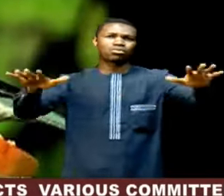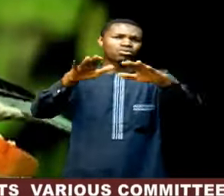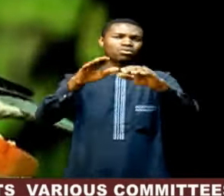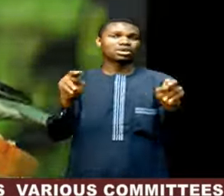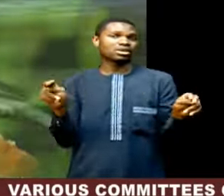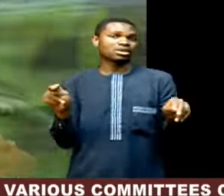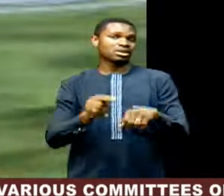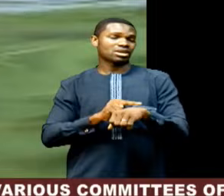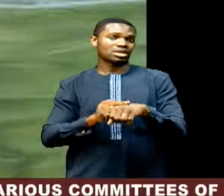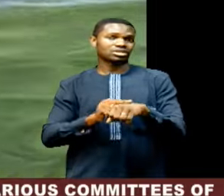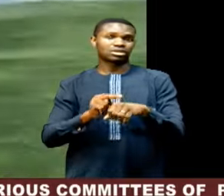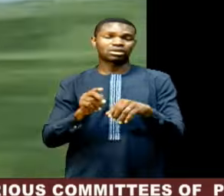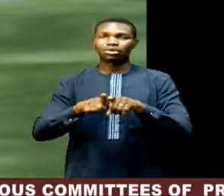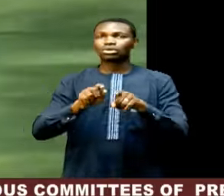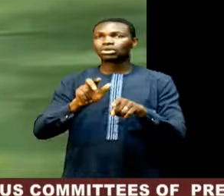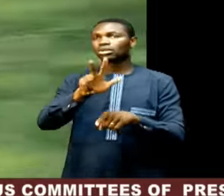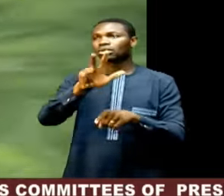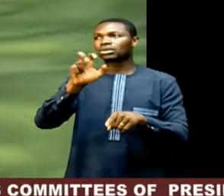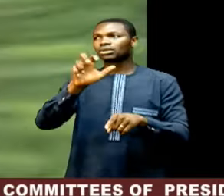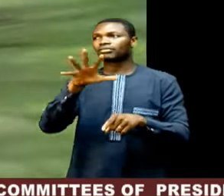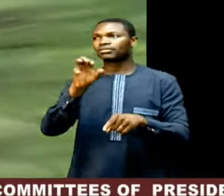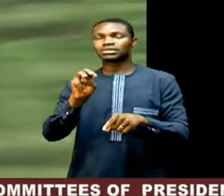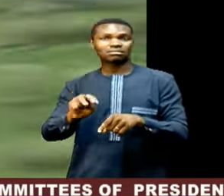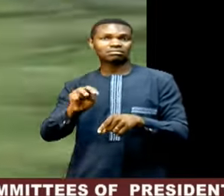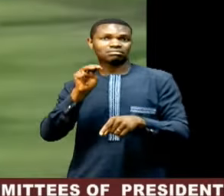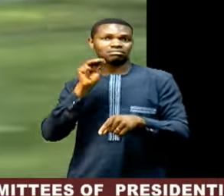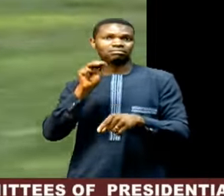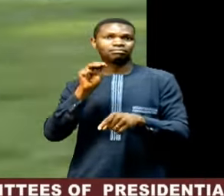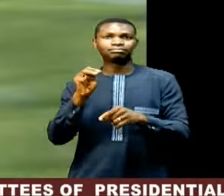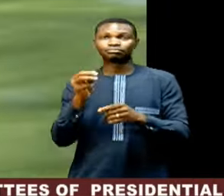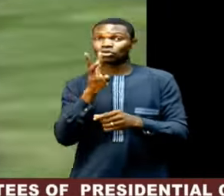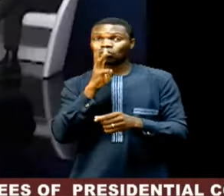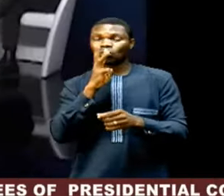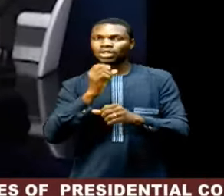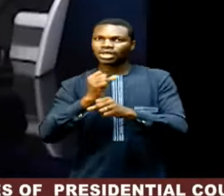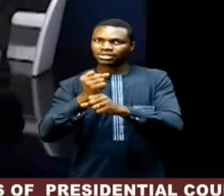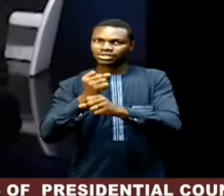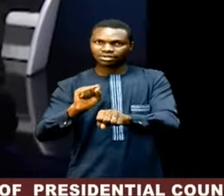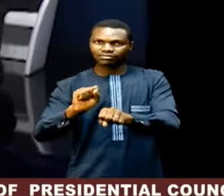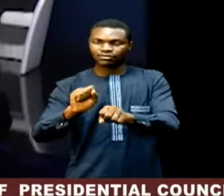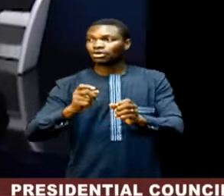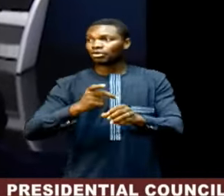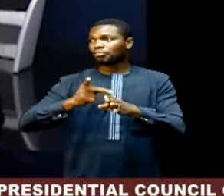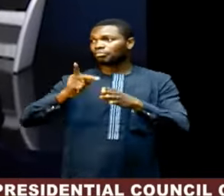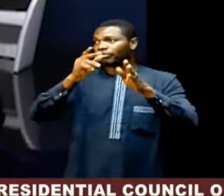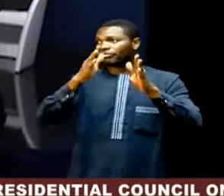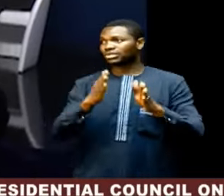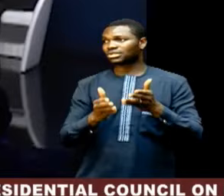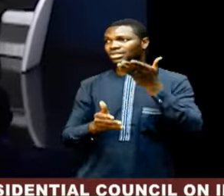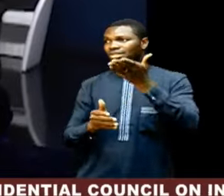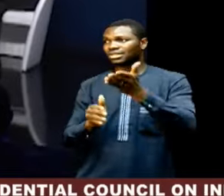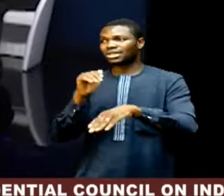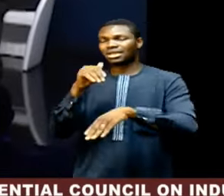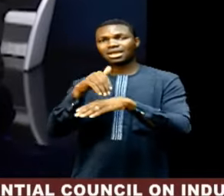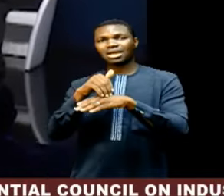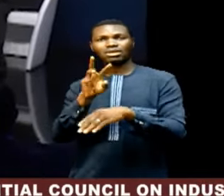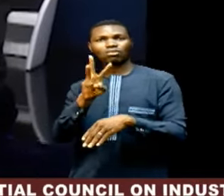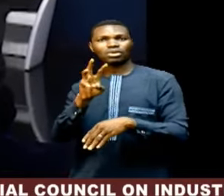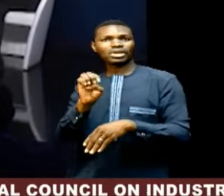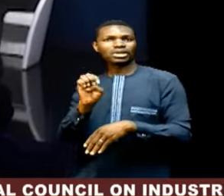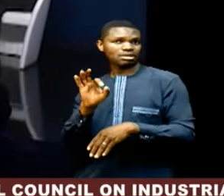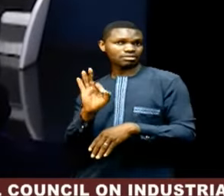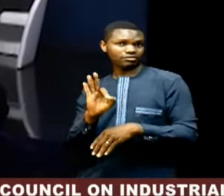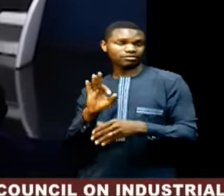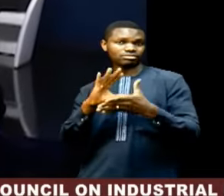than 350 million litres of wastewater. Professionals at the ongoing World Economic Forum say